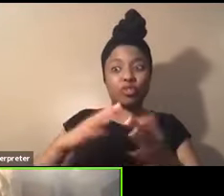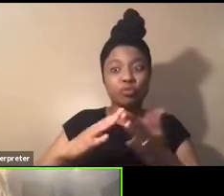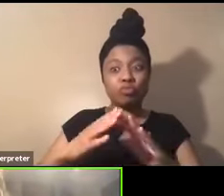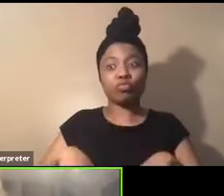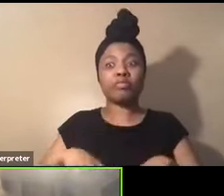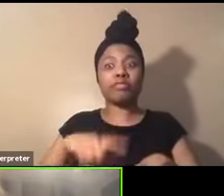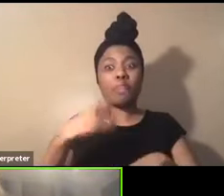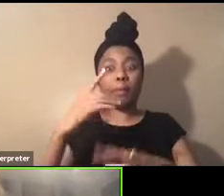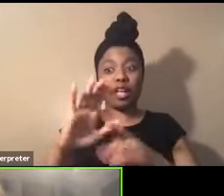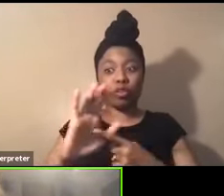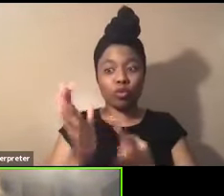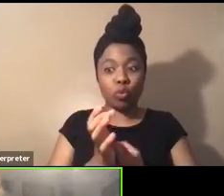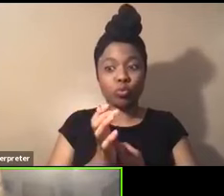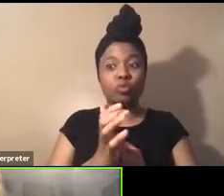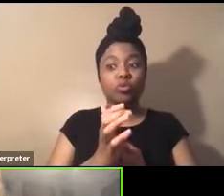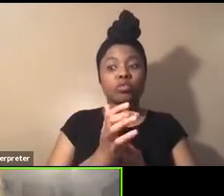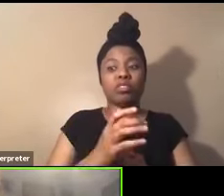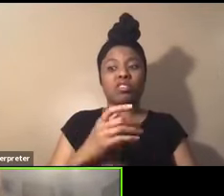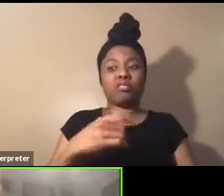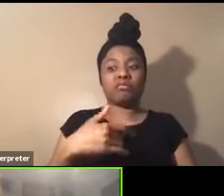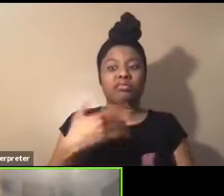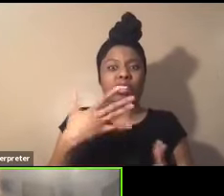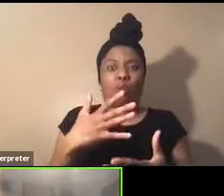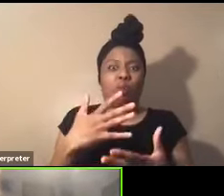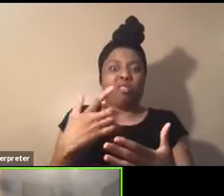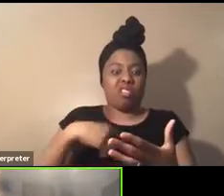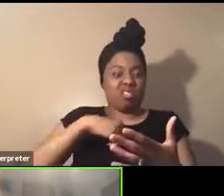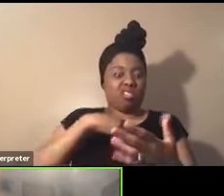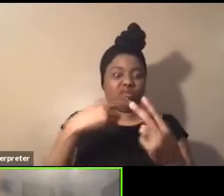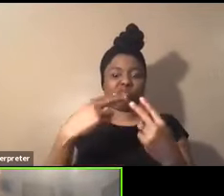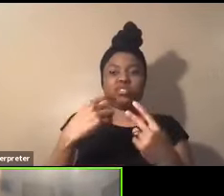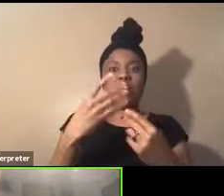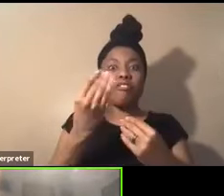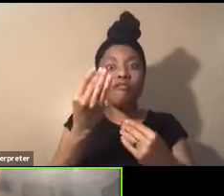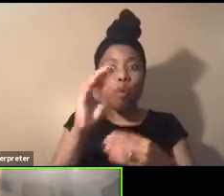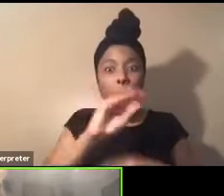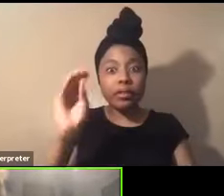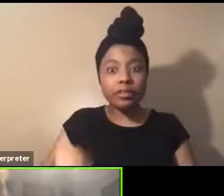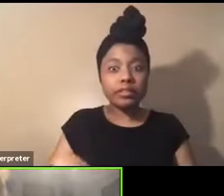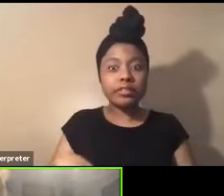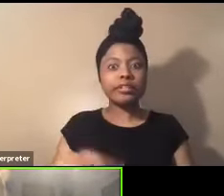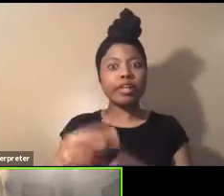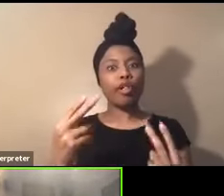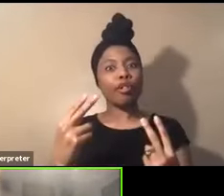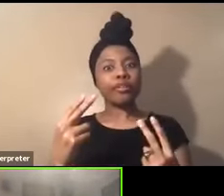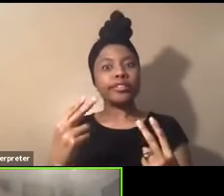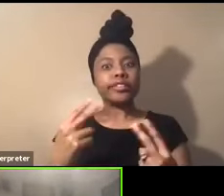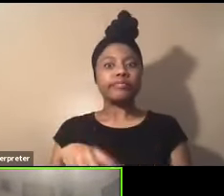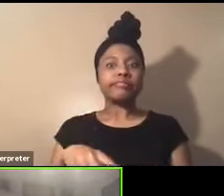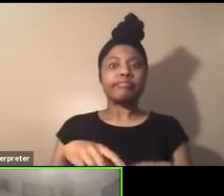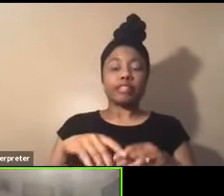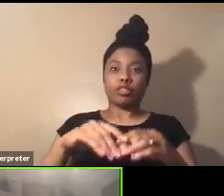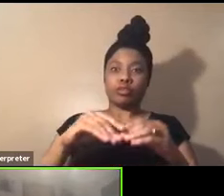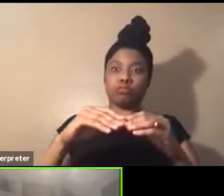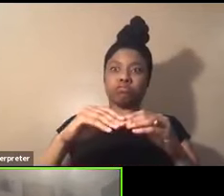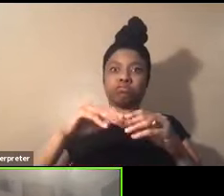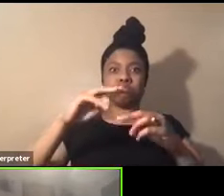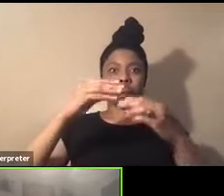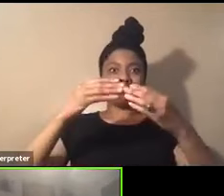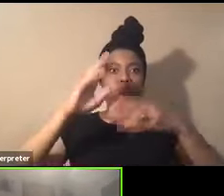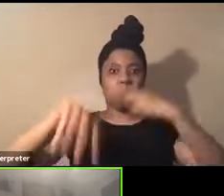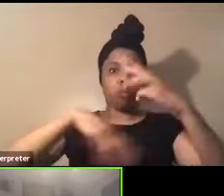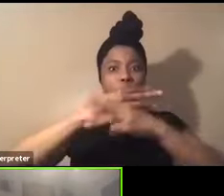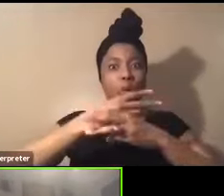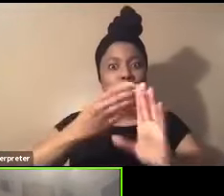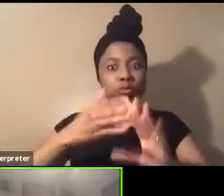black culture. So I don't want to look at us as 4%. I want us to look at ourselves as a global community here